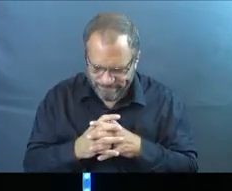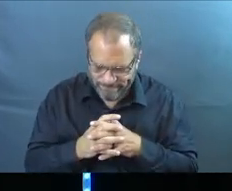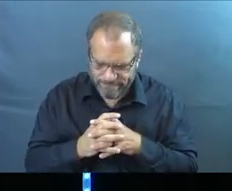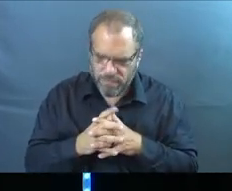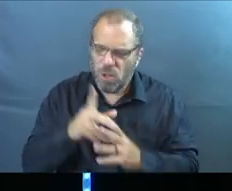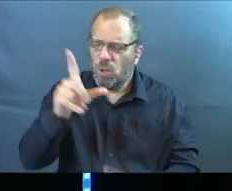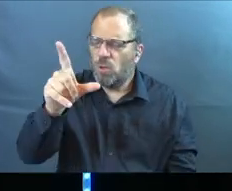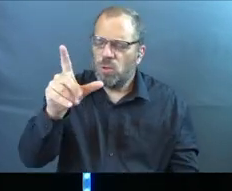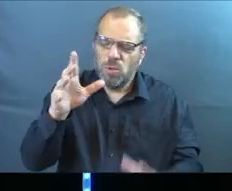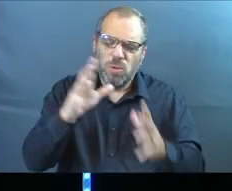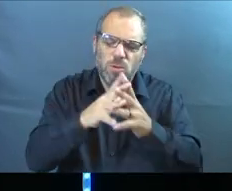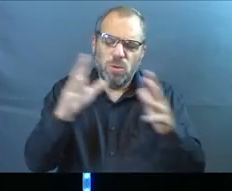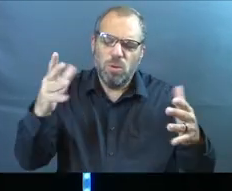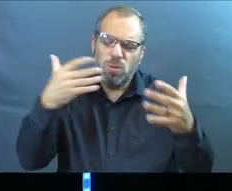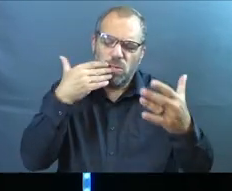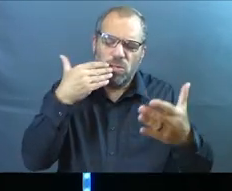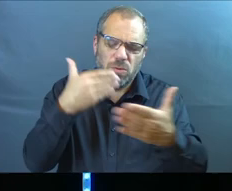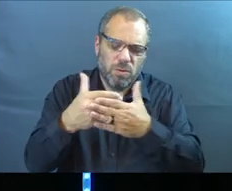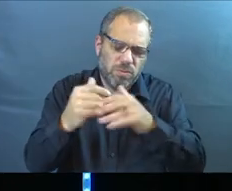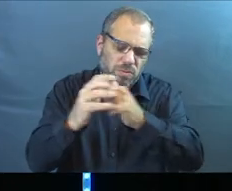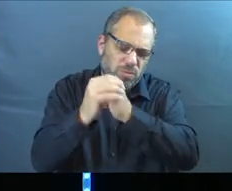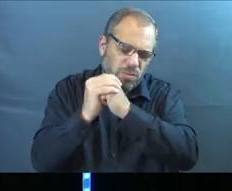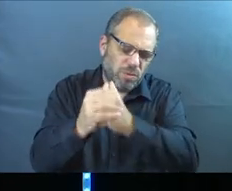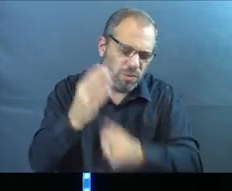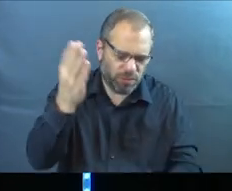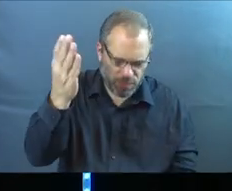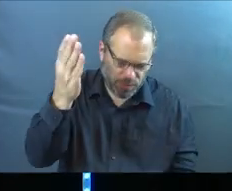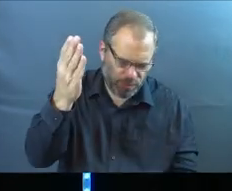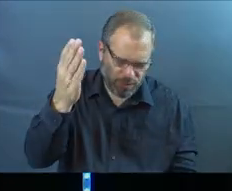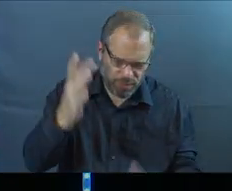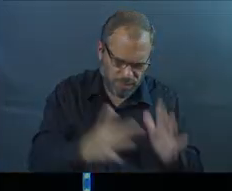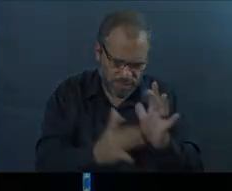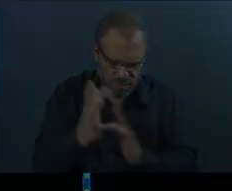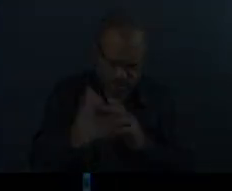you're so good we worship you in Christ's name amen